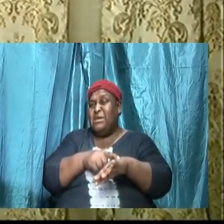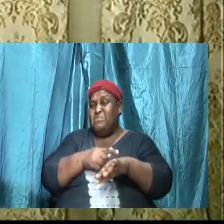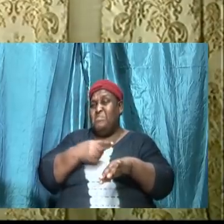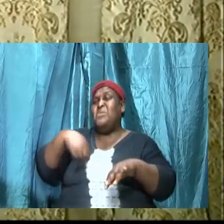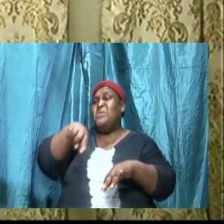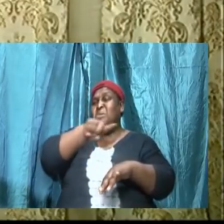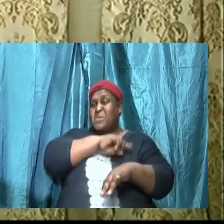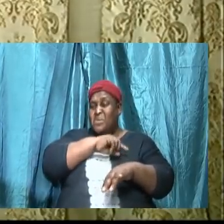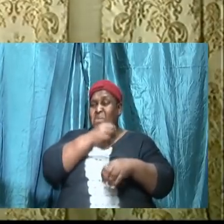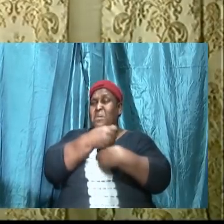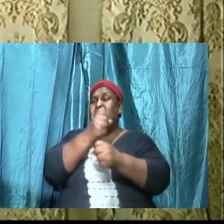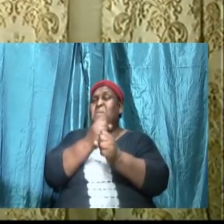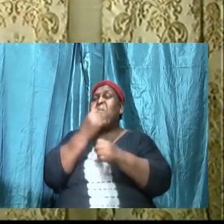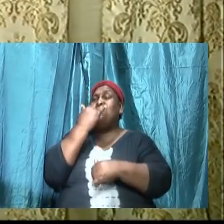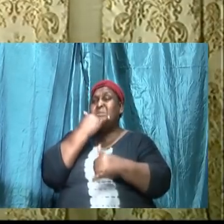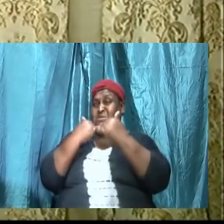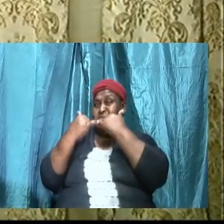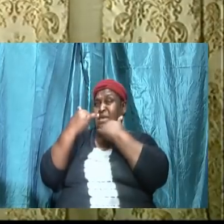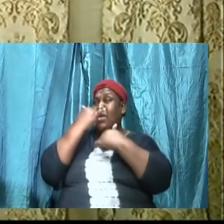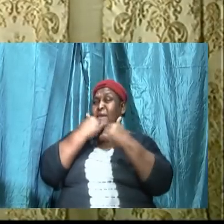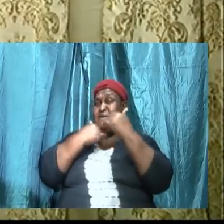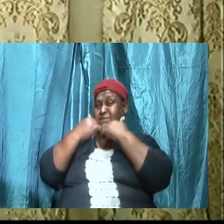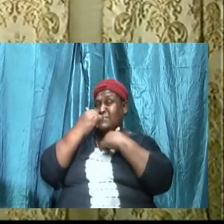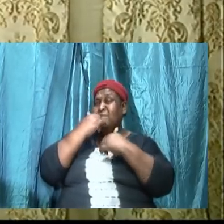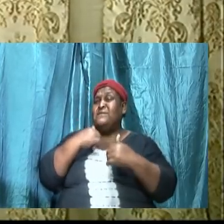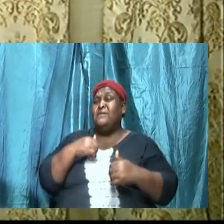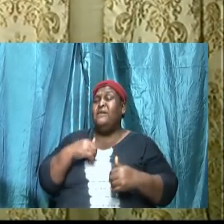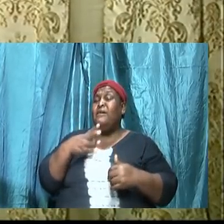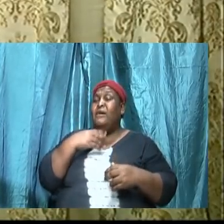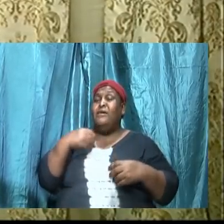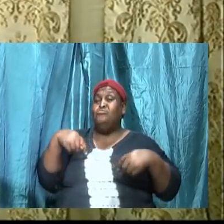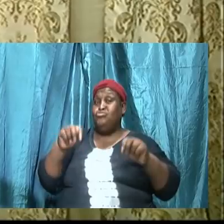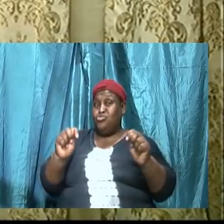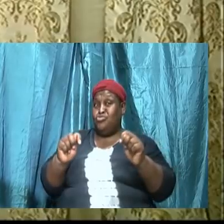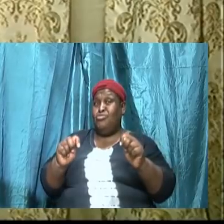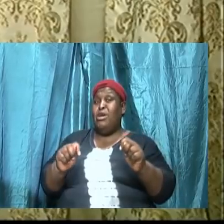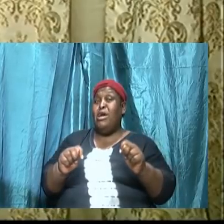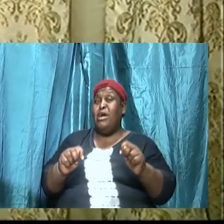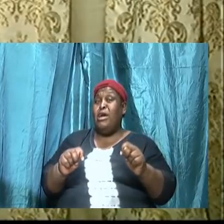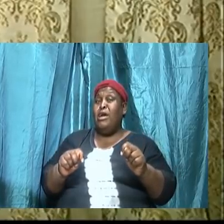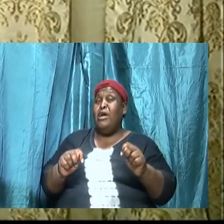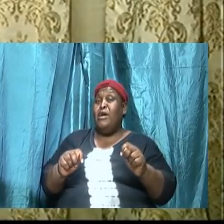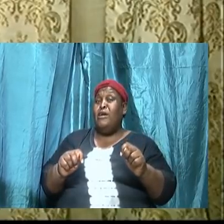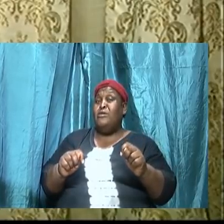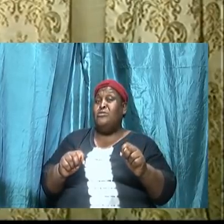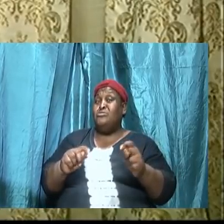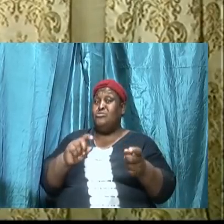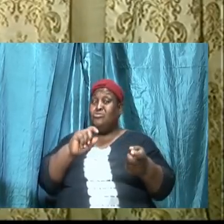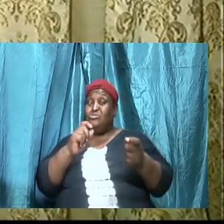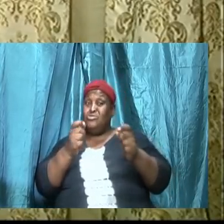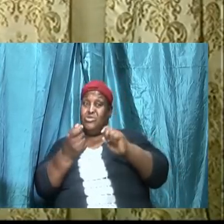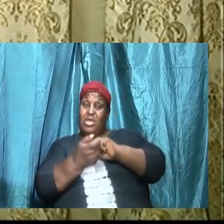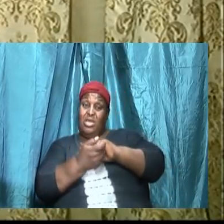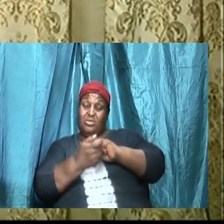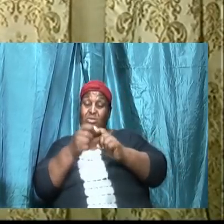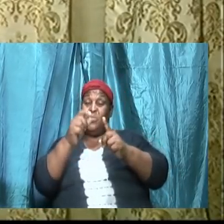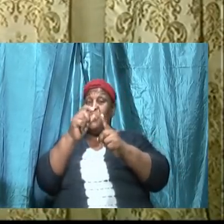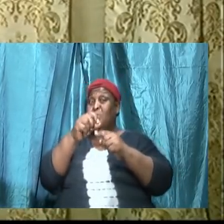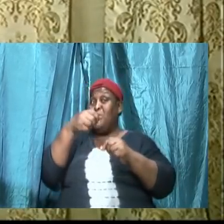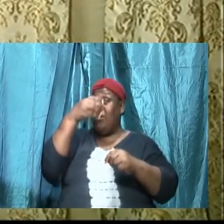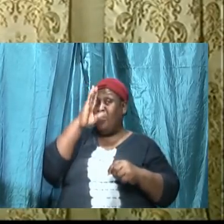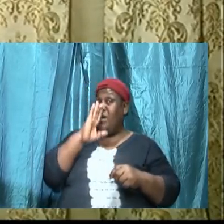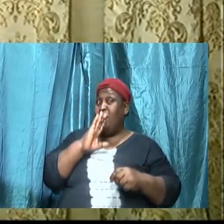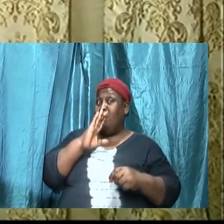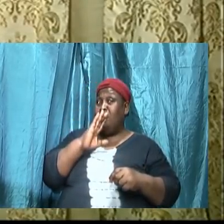we, for whatever reason, try to go around the world, but we're foolish to continue in that path. The